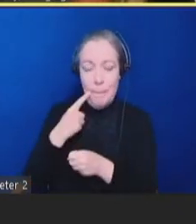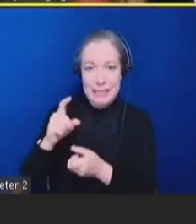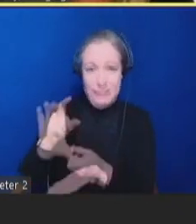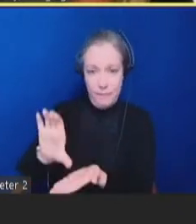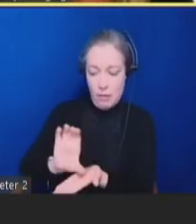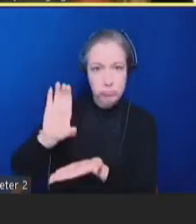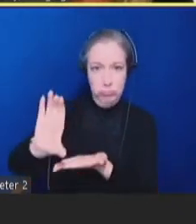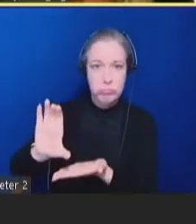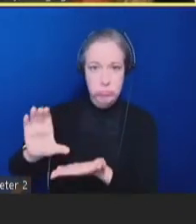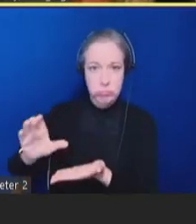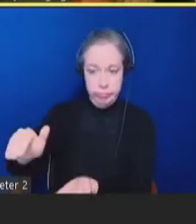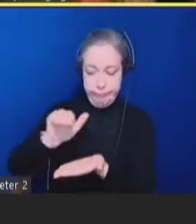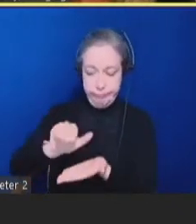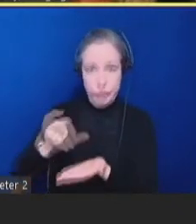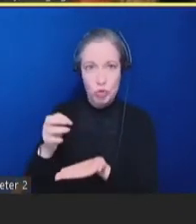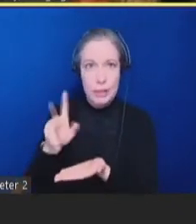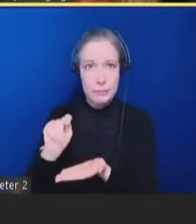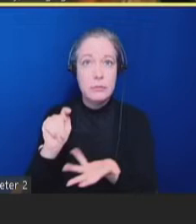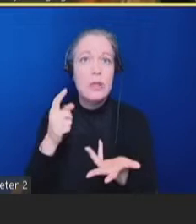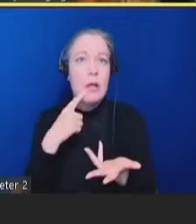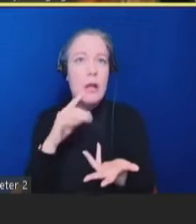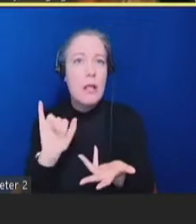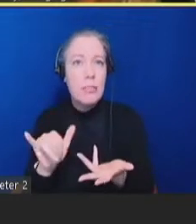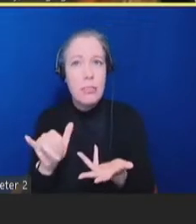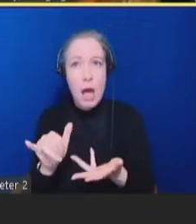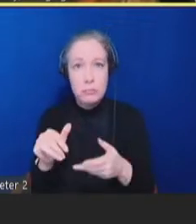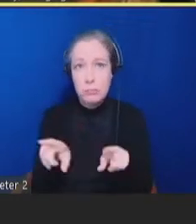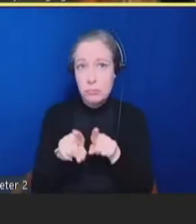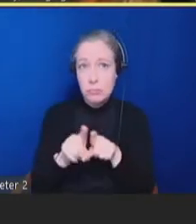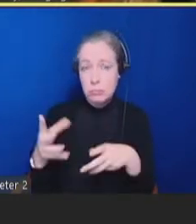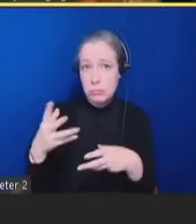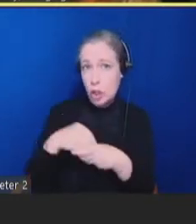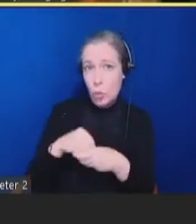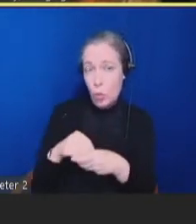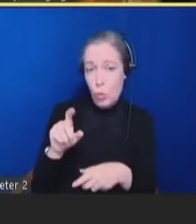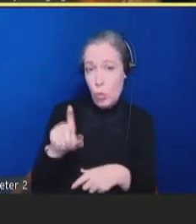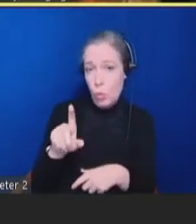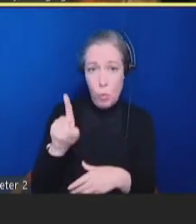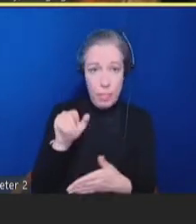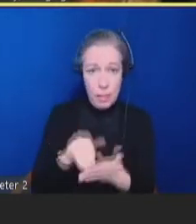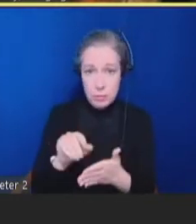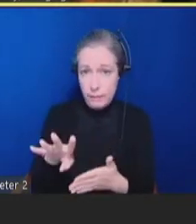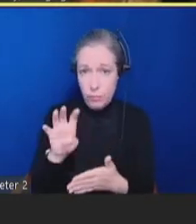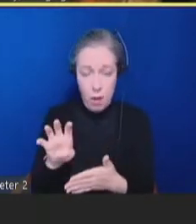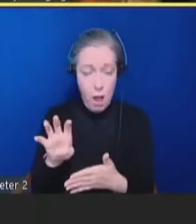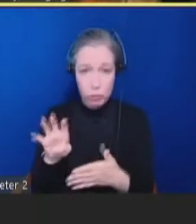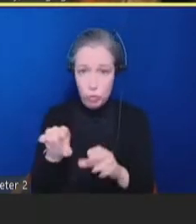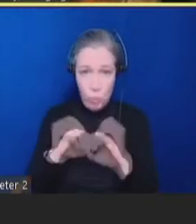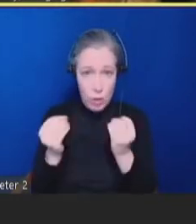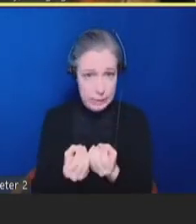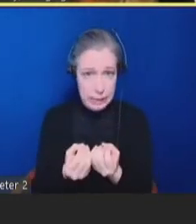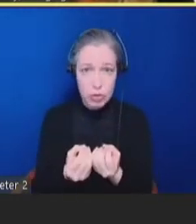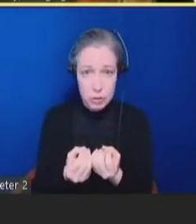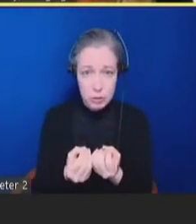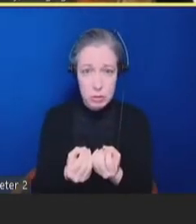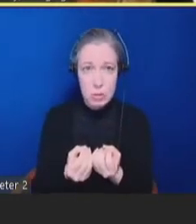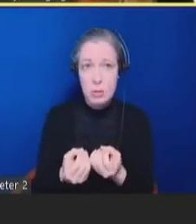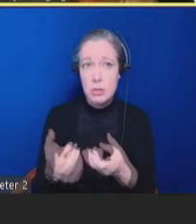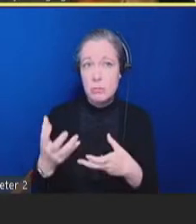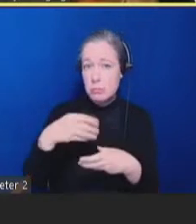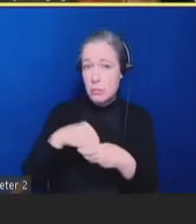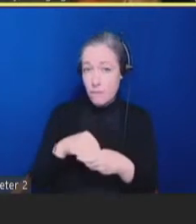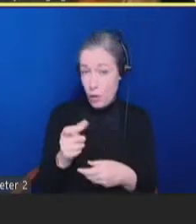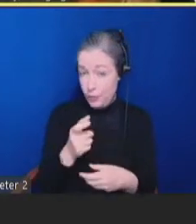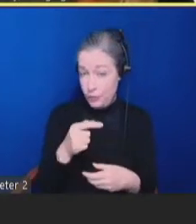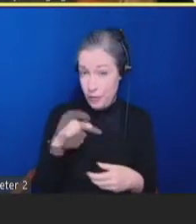organizations providing support to encourage vaccine uptake. Among those organizations are area agencies on